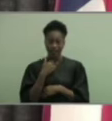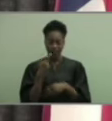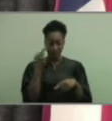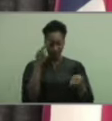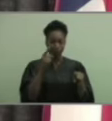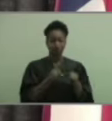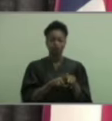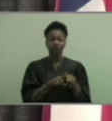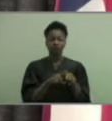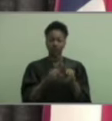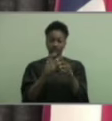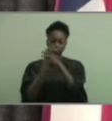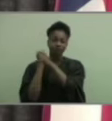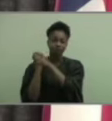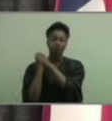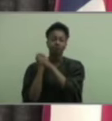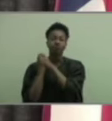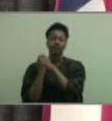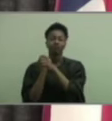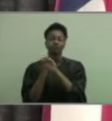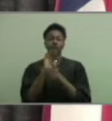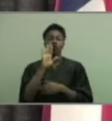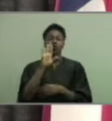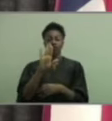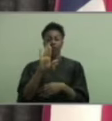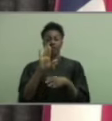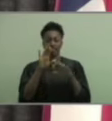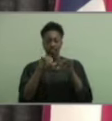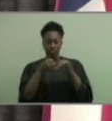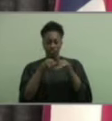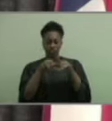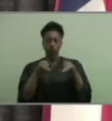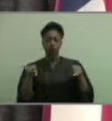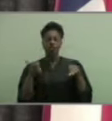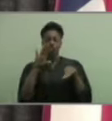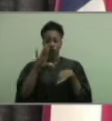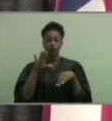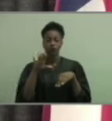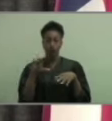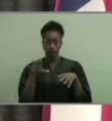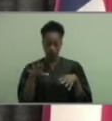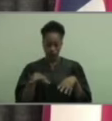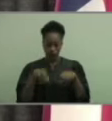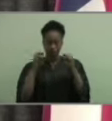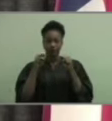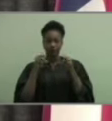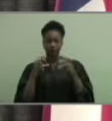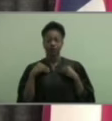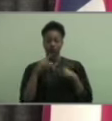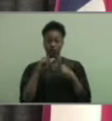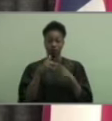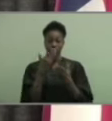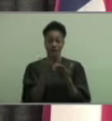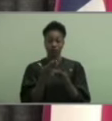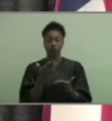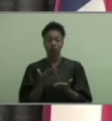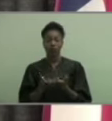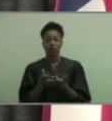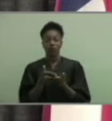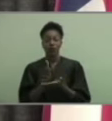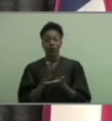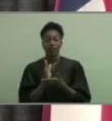and congratulate you on that degree that you have earned with all the rights and privileges